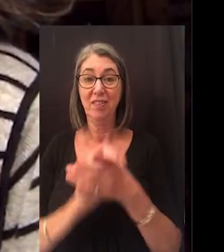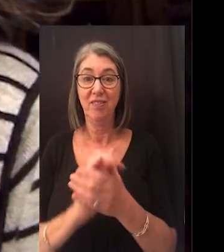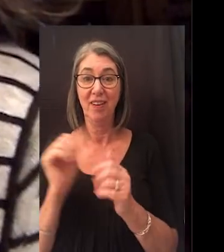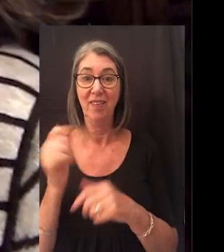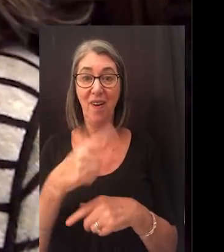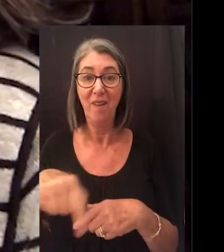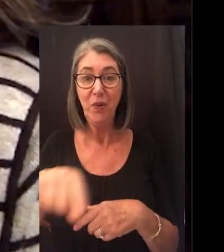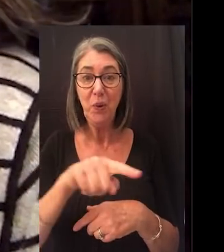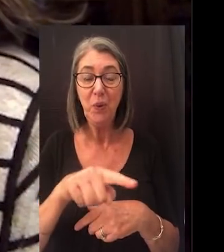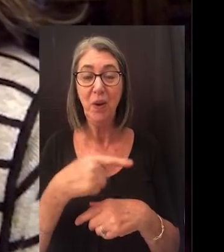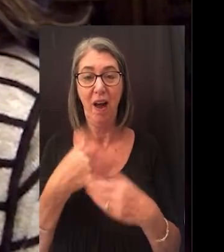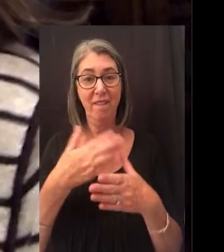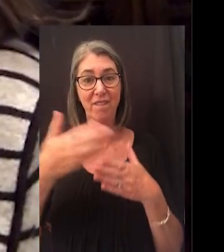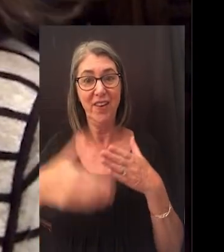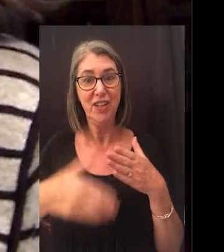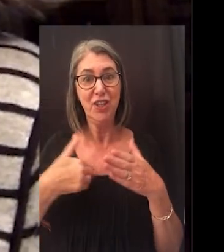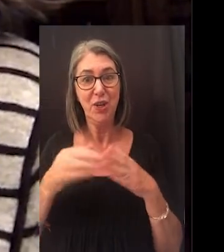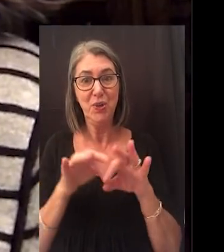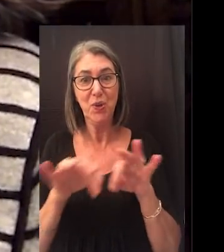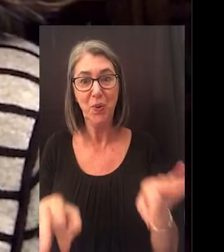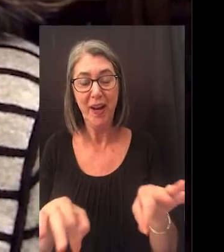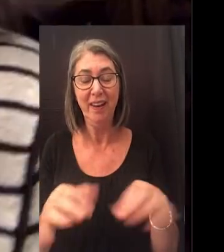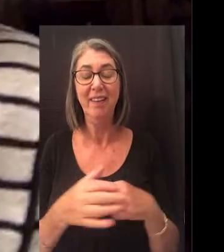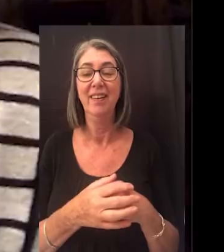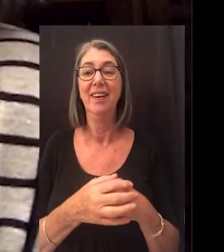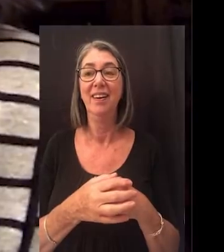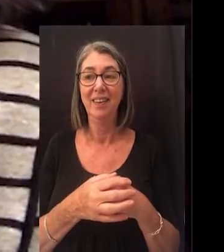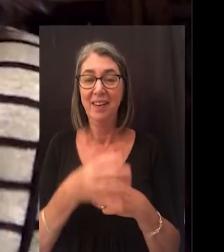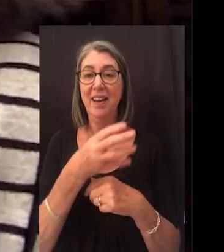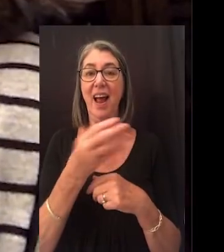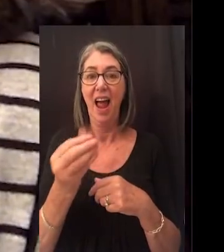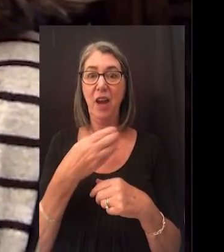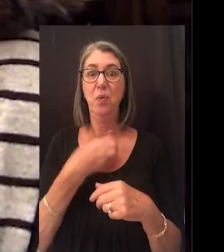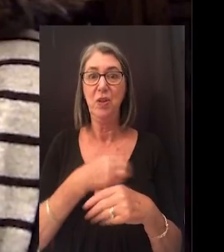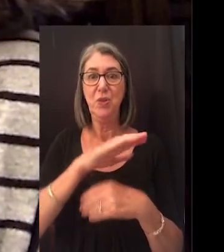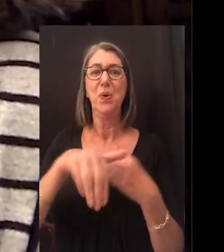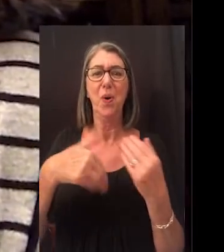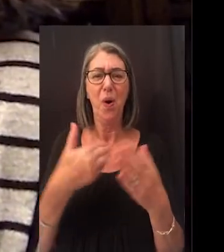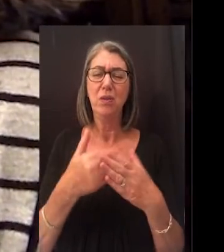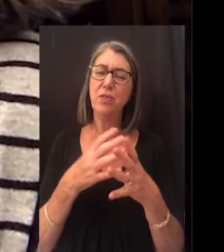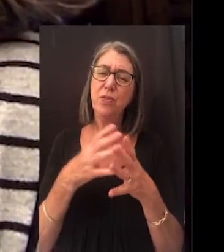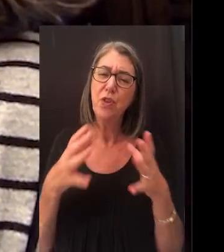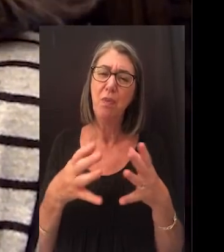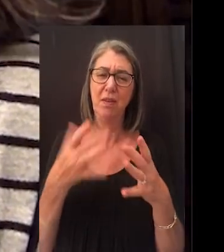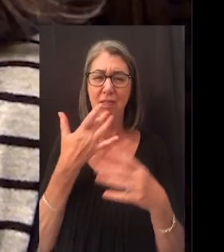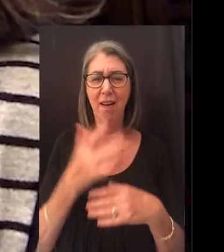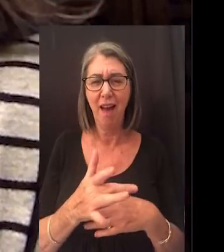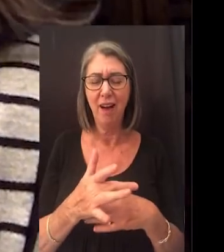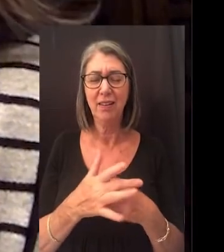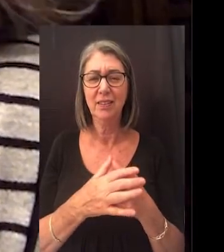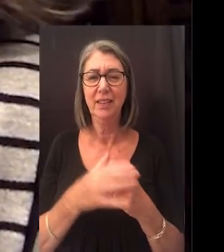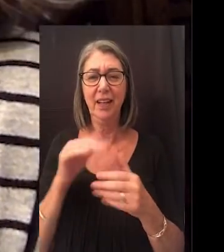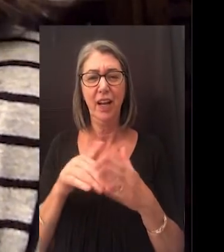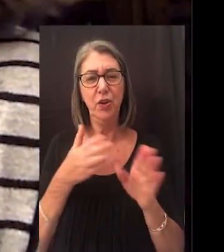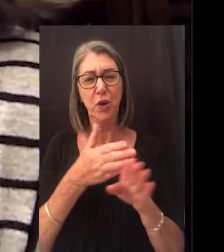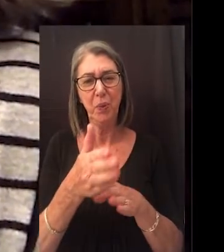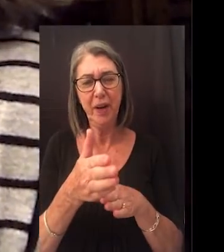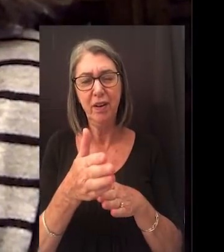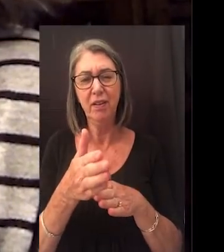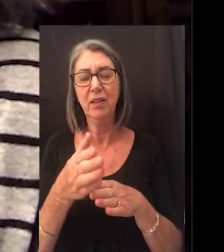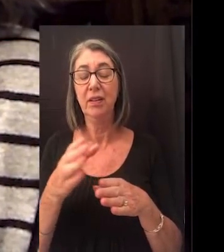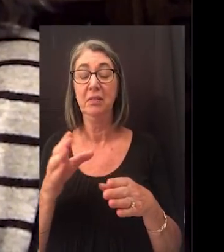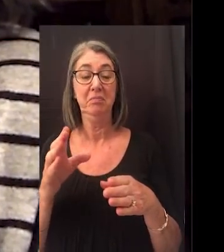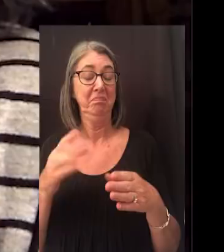Riley. wanted to congratulate you all on finishing your degree, and wish you all so much luck